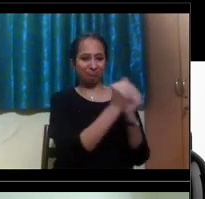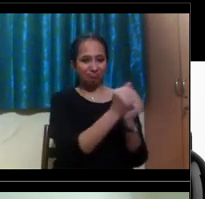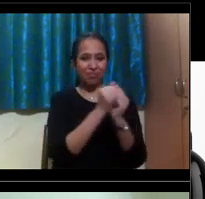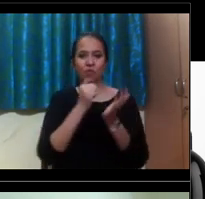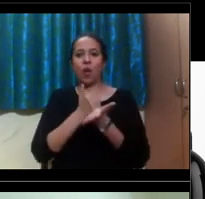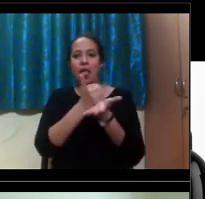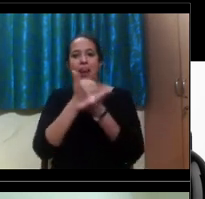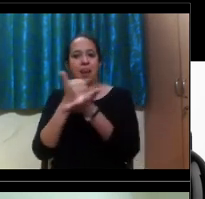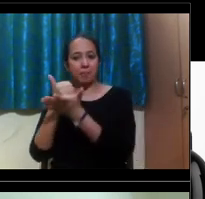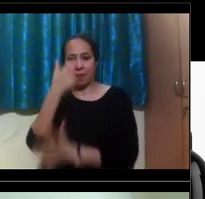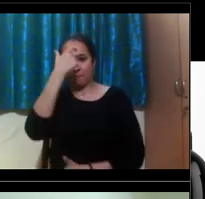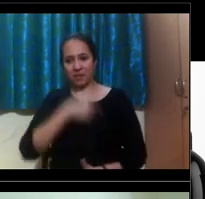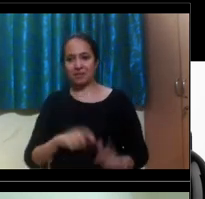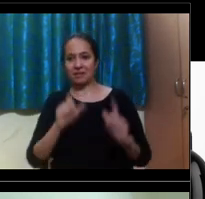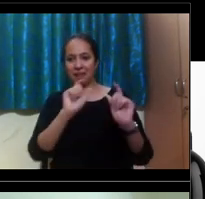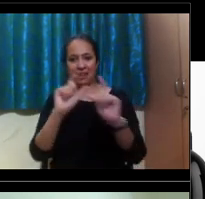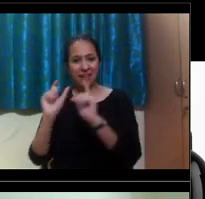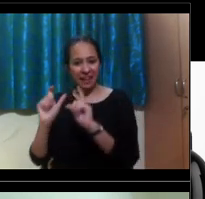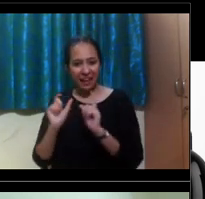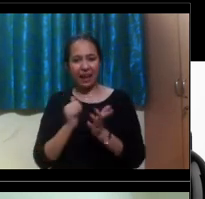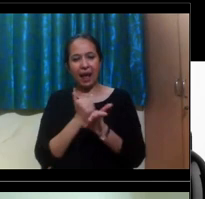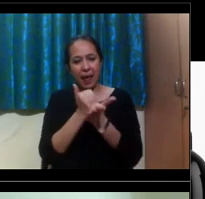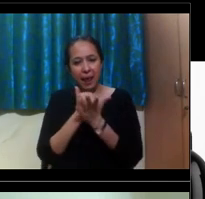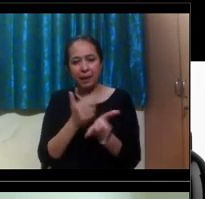and daily living skills.